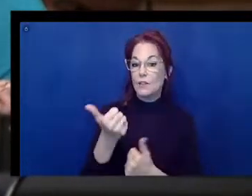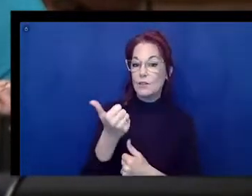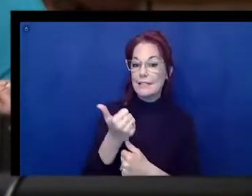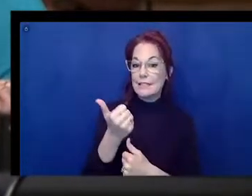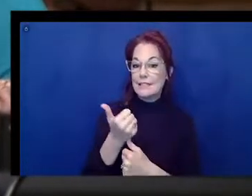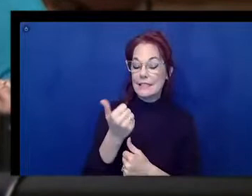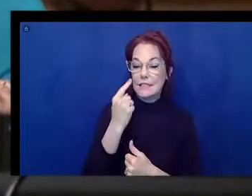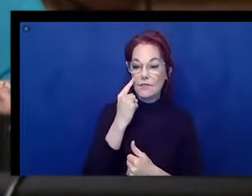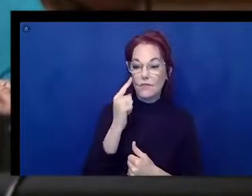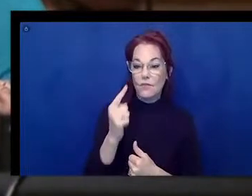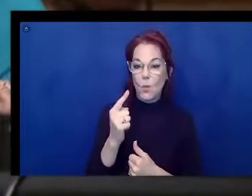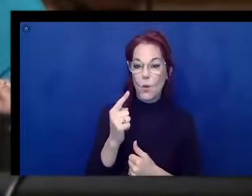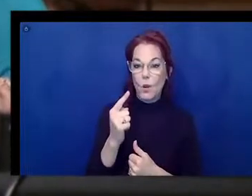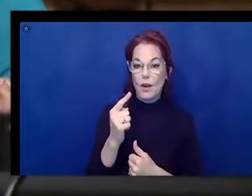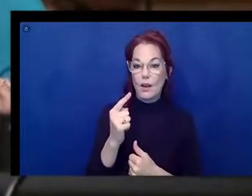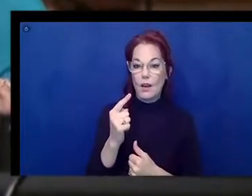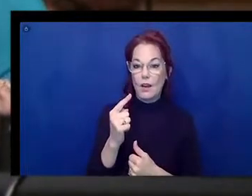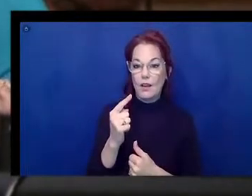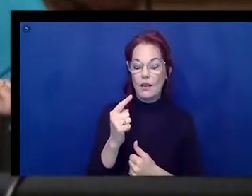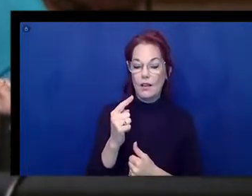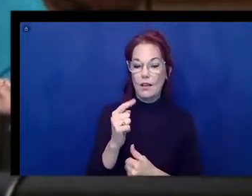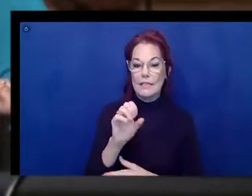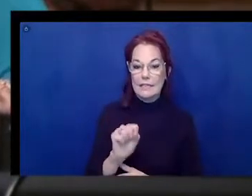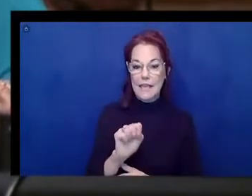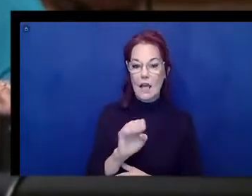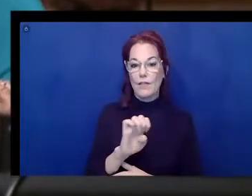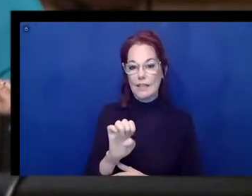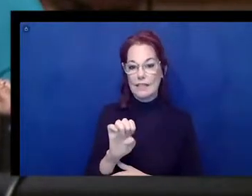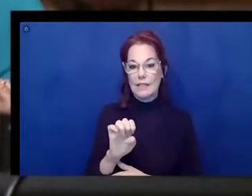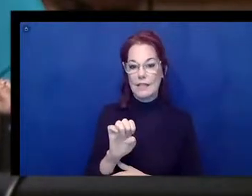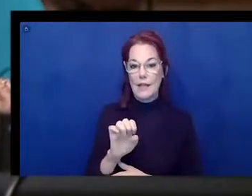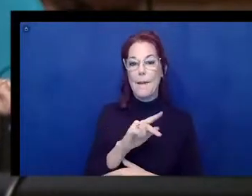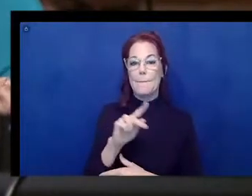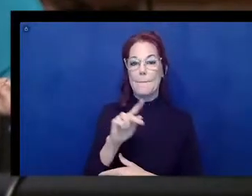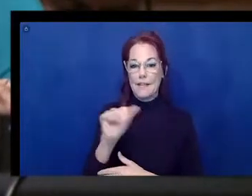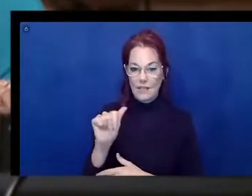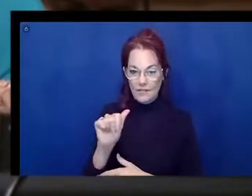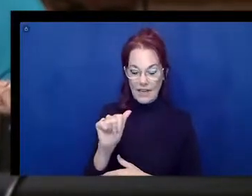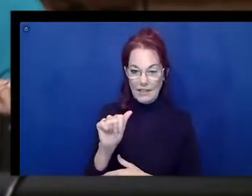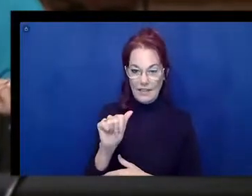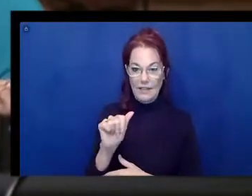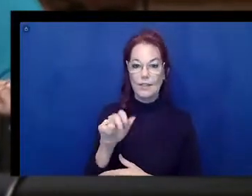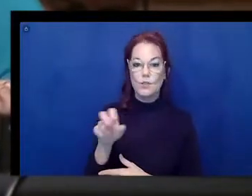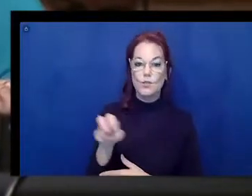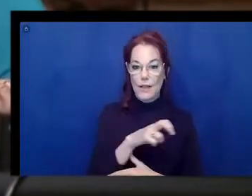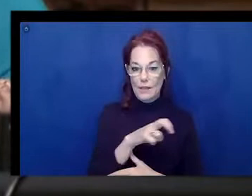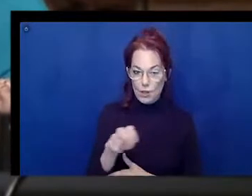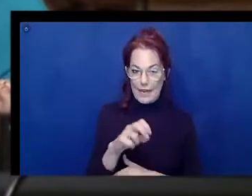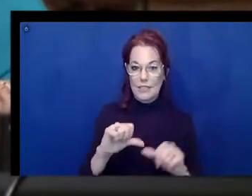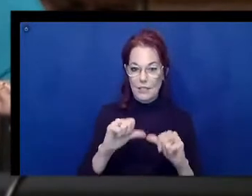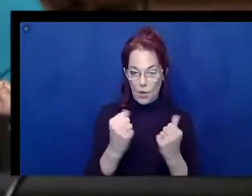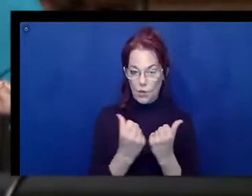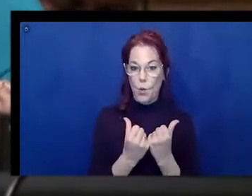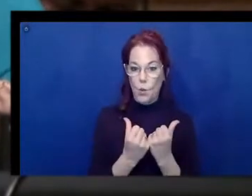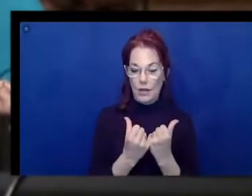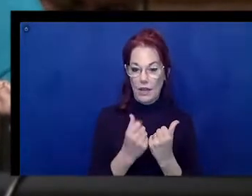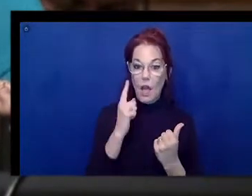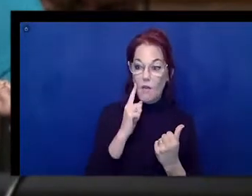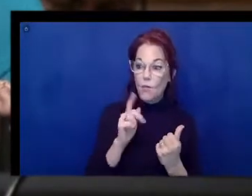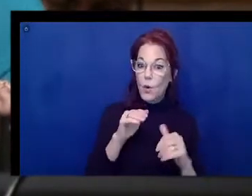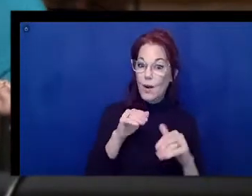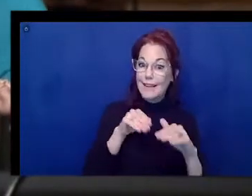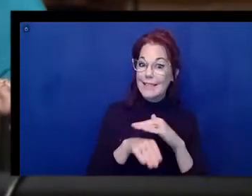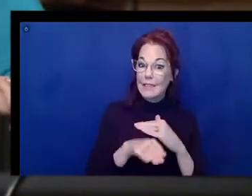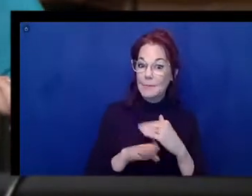the Southeast Pennsylvania Transportation Authority, or SEPTA, on their accessibility of their website.